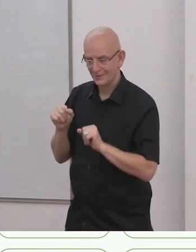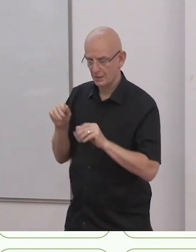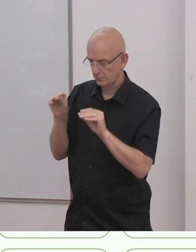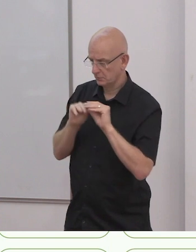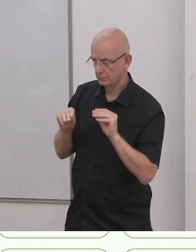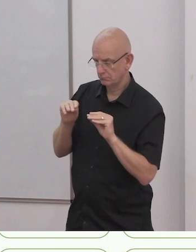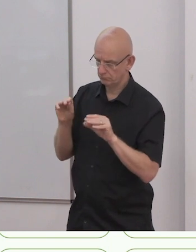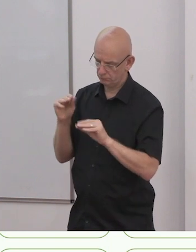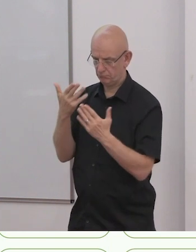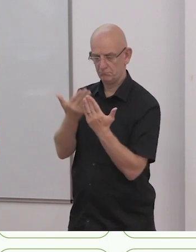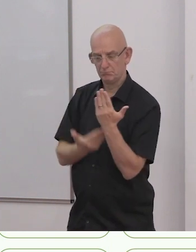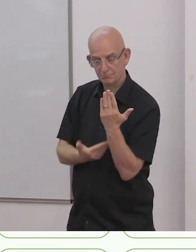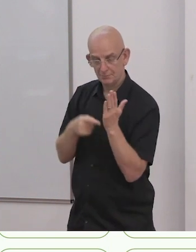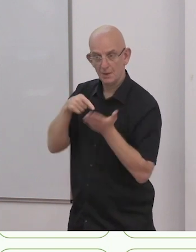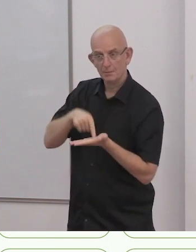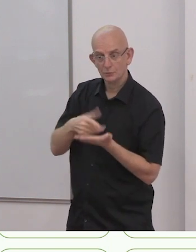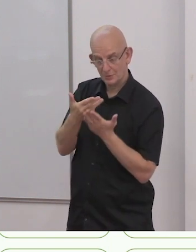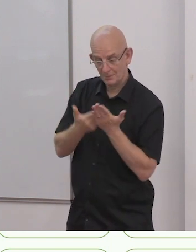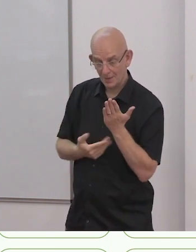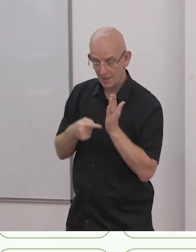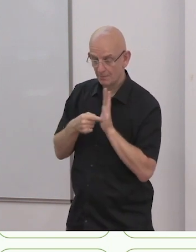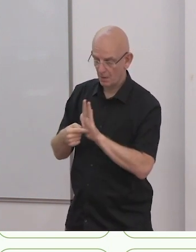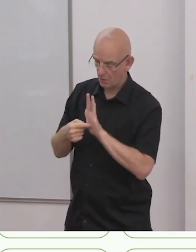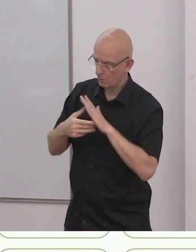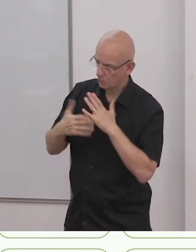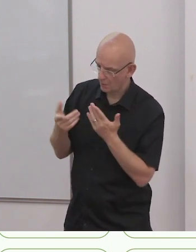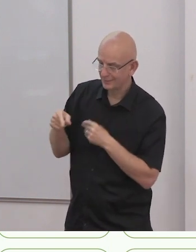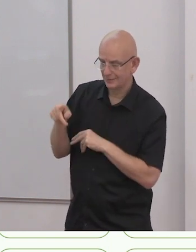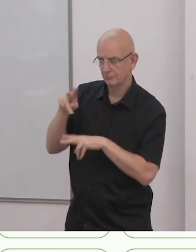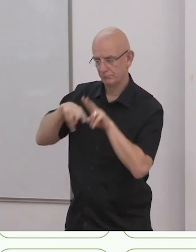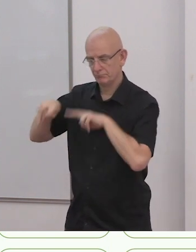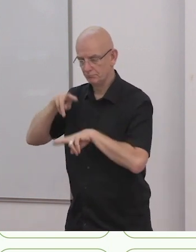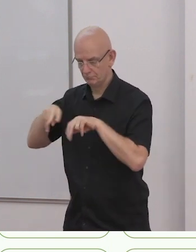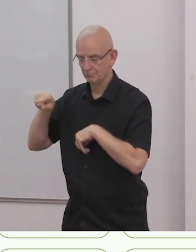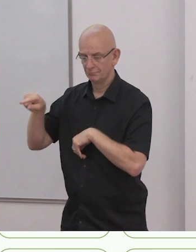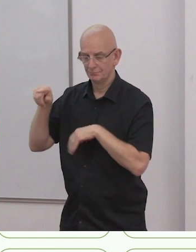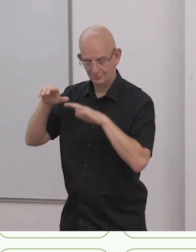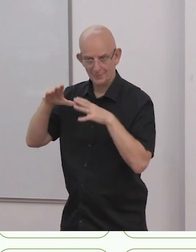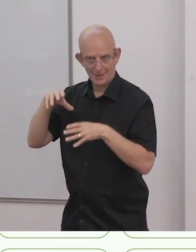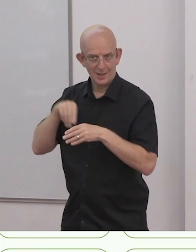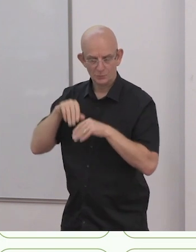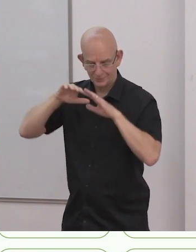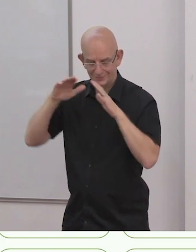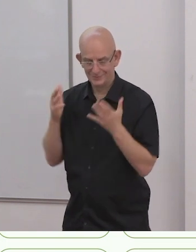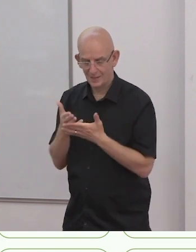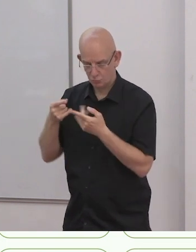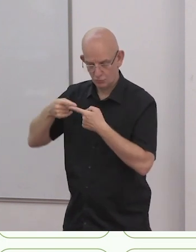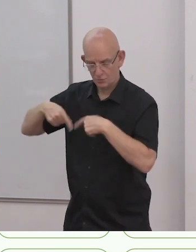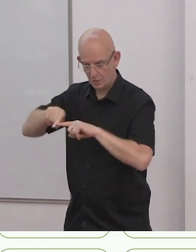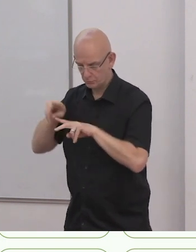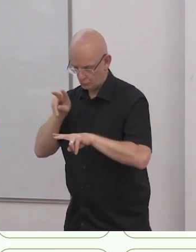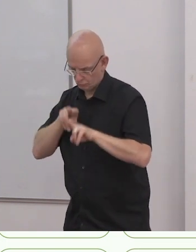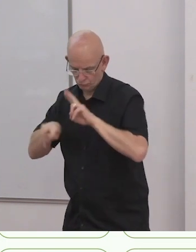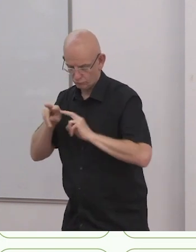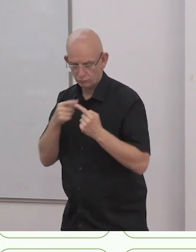and went through regional consultations and was finally approved by the General Assembly in November